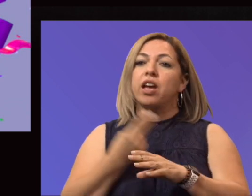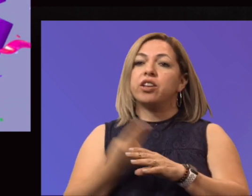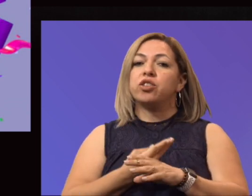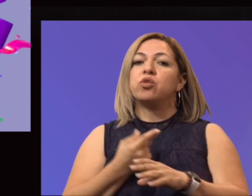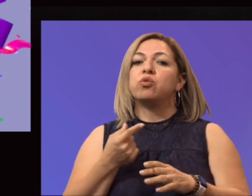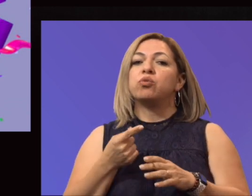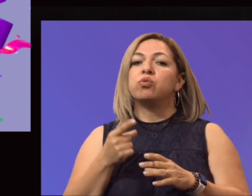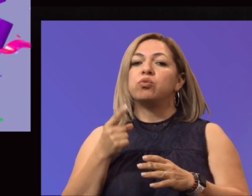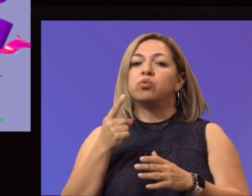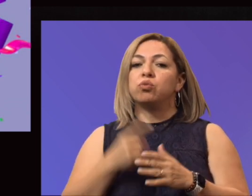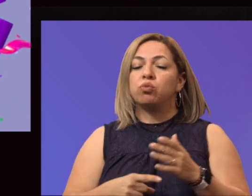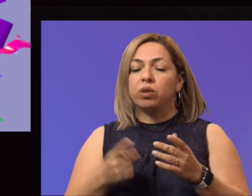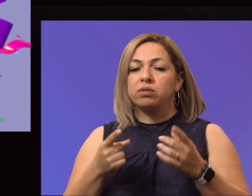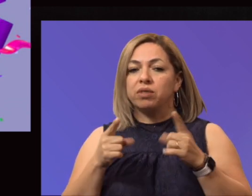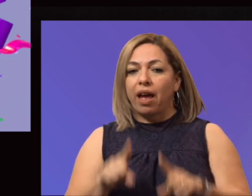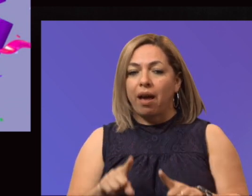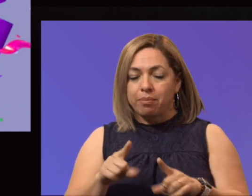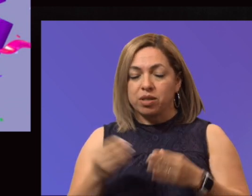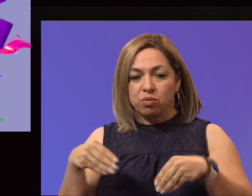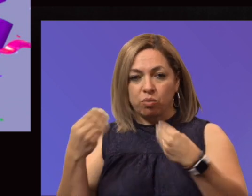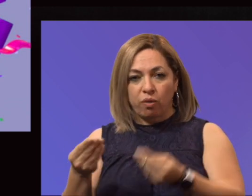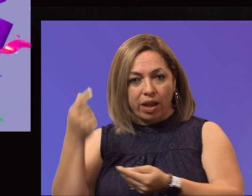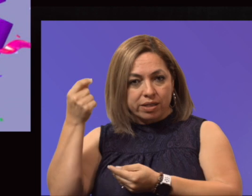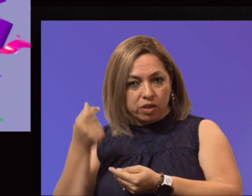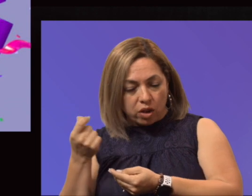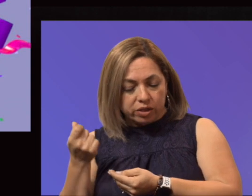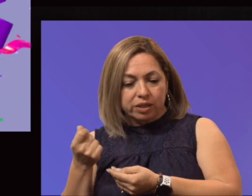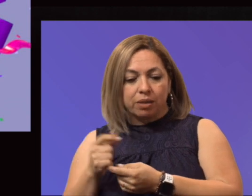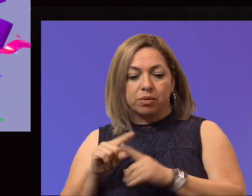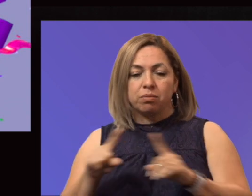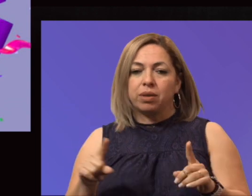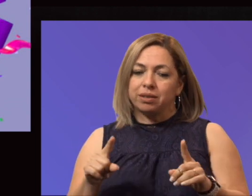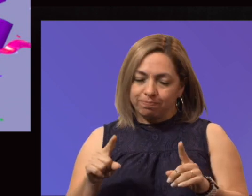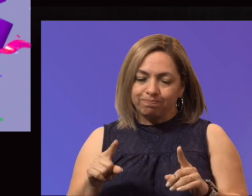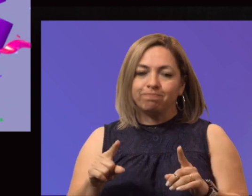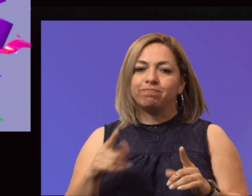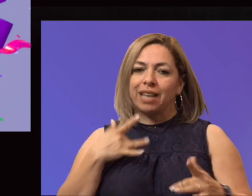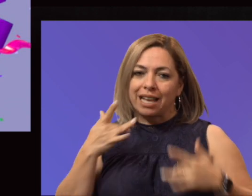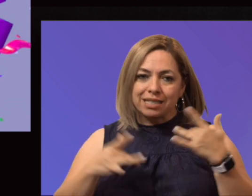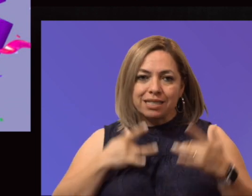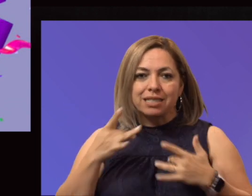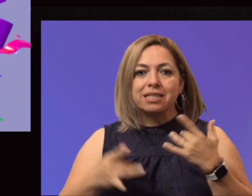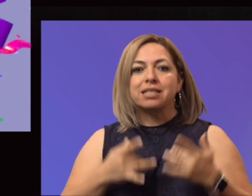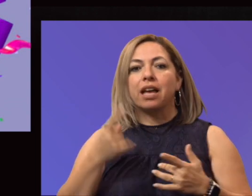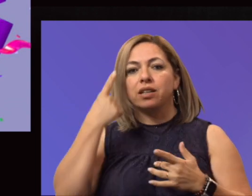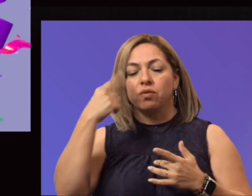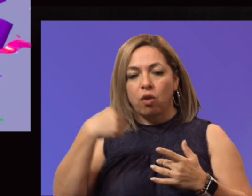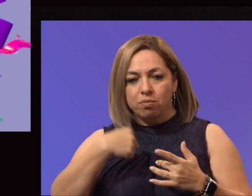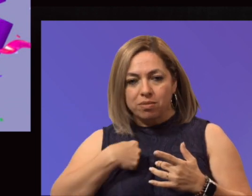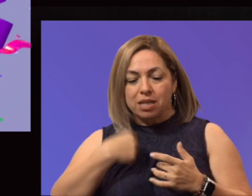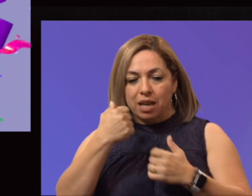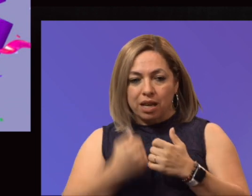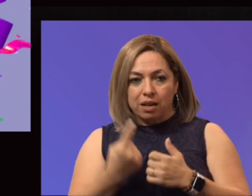those scholarships. But certainly a thrill for me and should be a thrill for every one of you that we were recognized